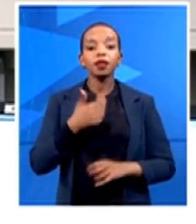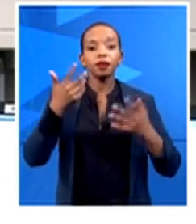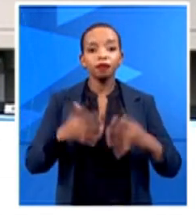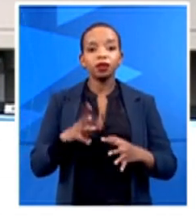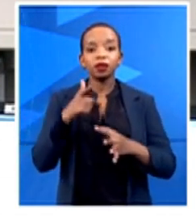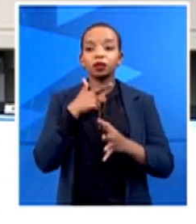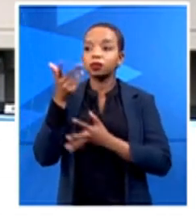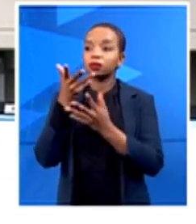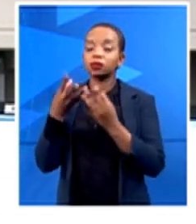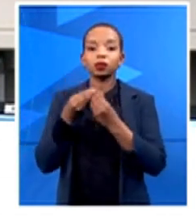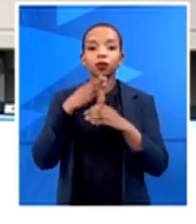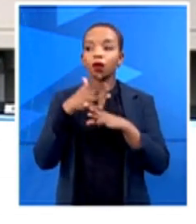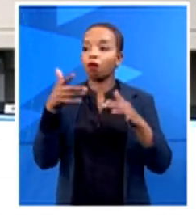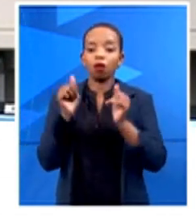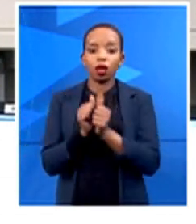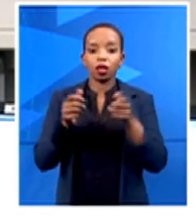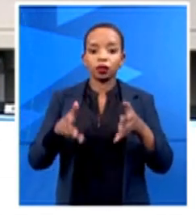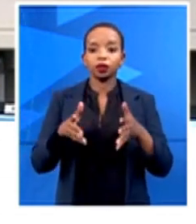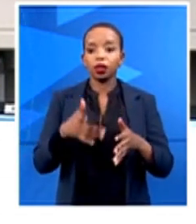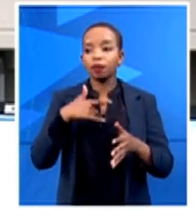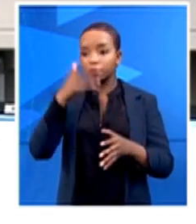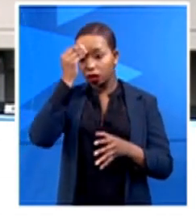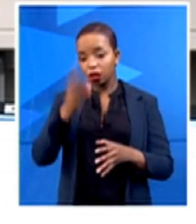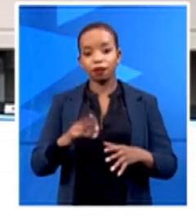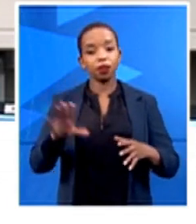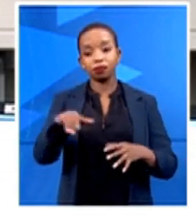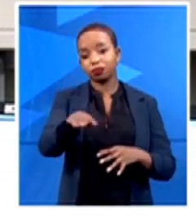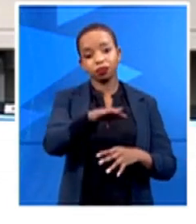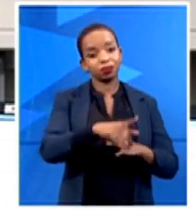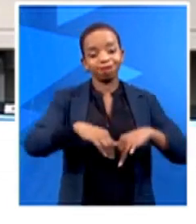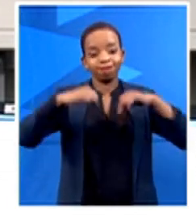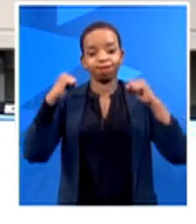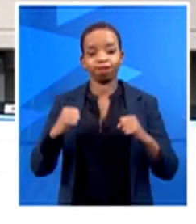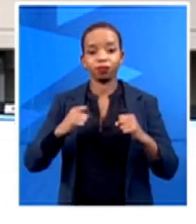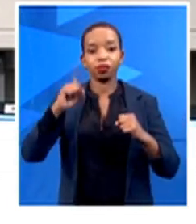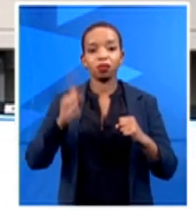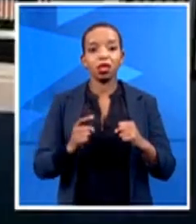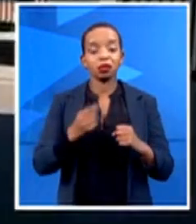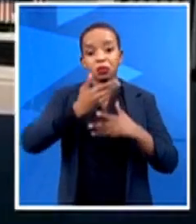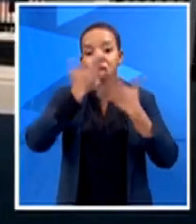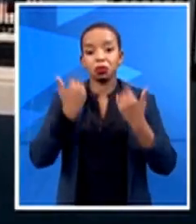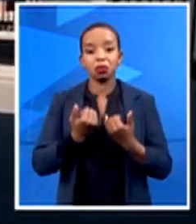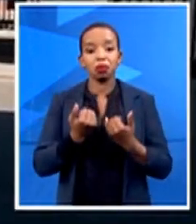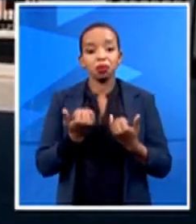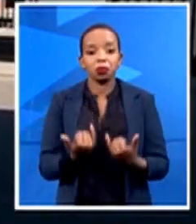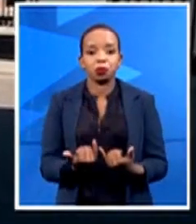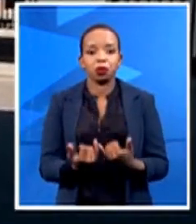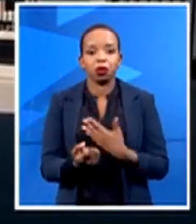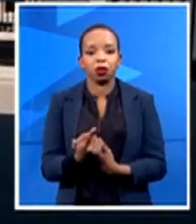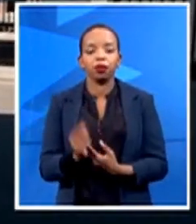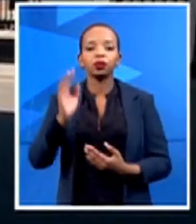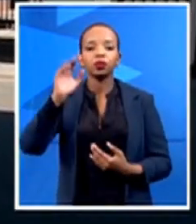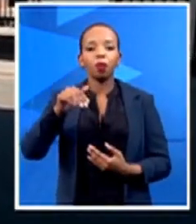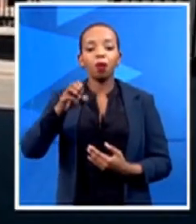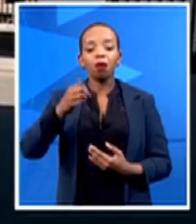told them, just be strong because we don't know. It can be tomorrow, it can be today, it can be in the next hour. What I fear the most